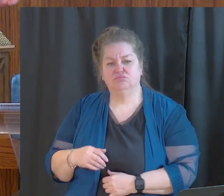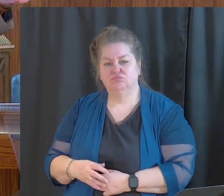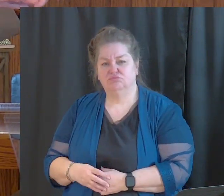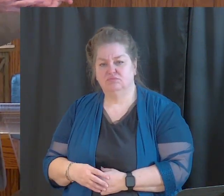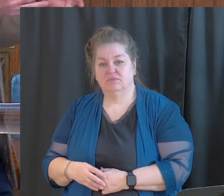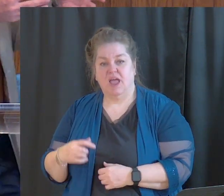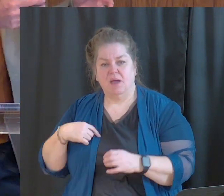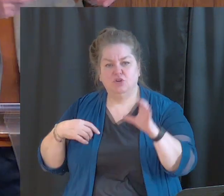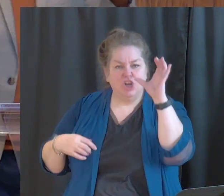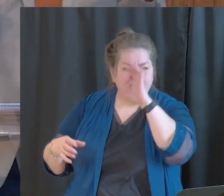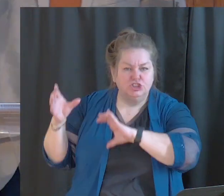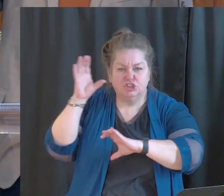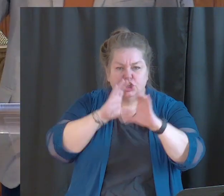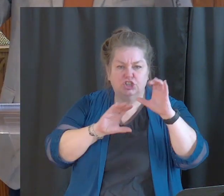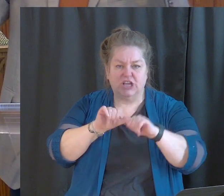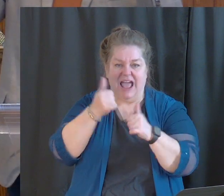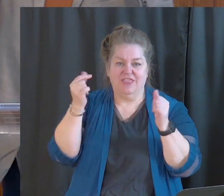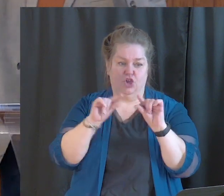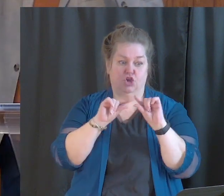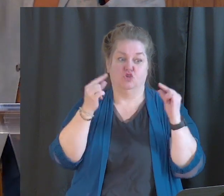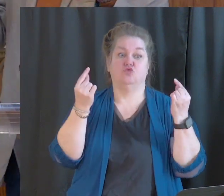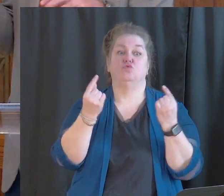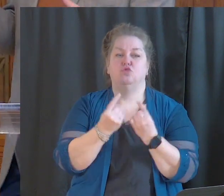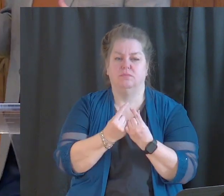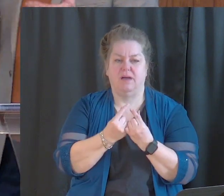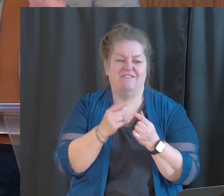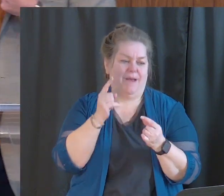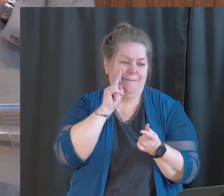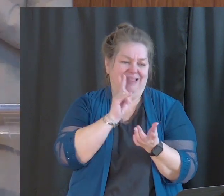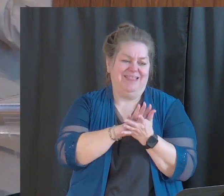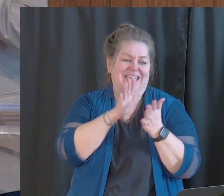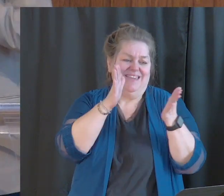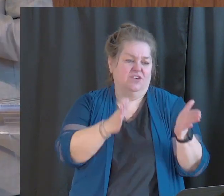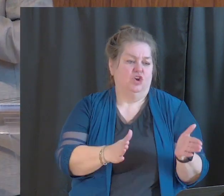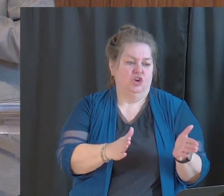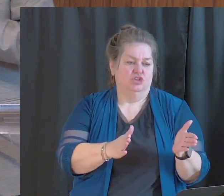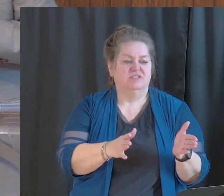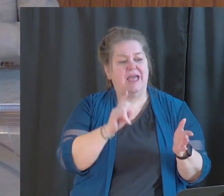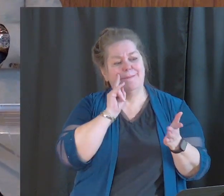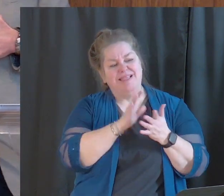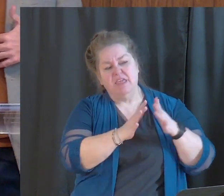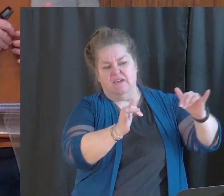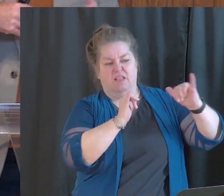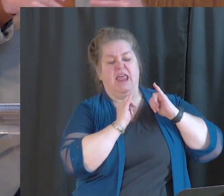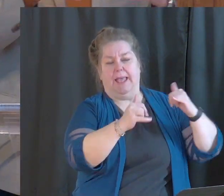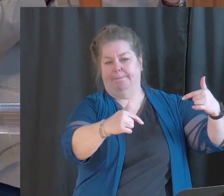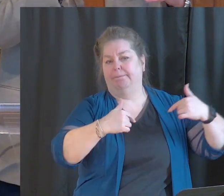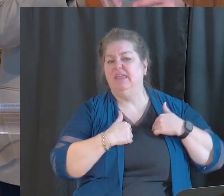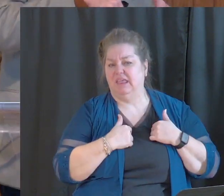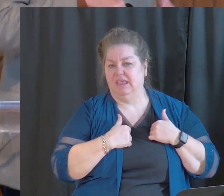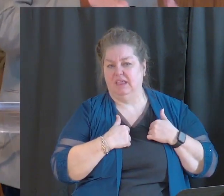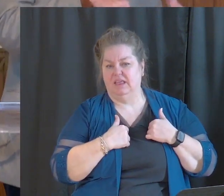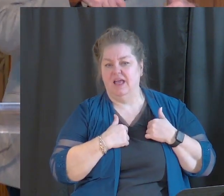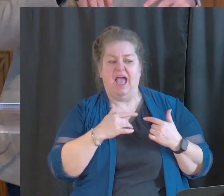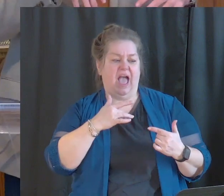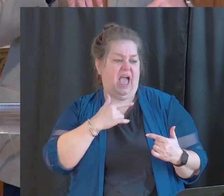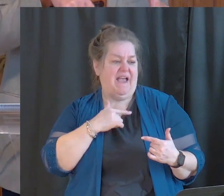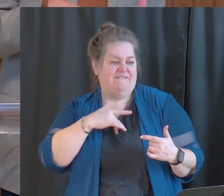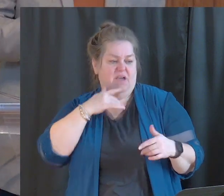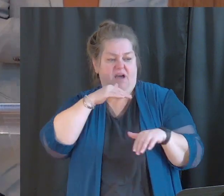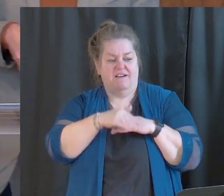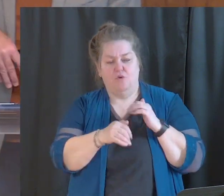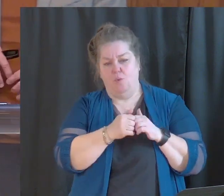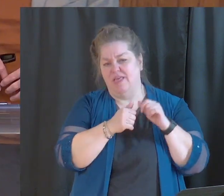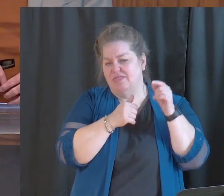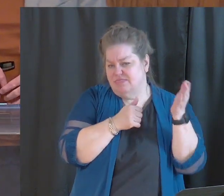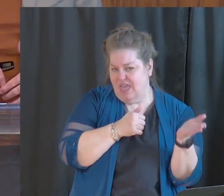another group of believer Christians that believe the way I do and make me feel comfortable where I